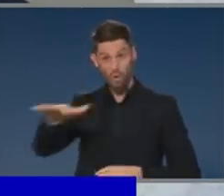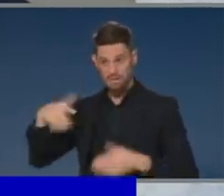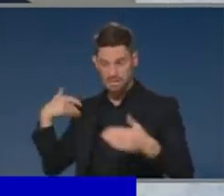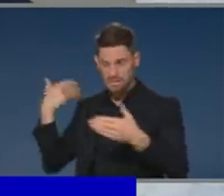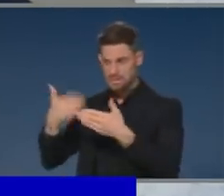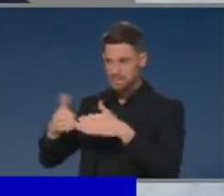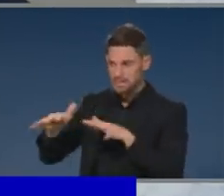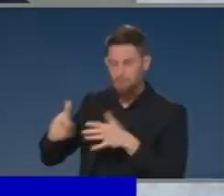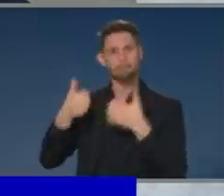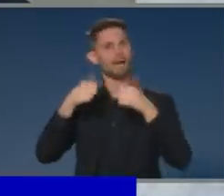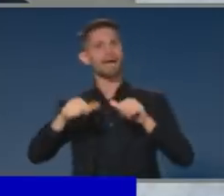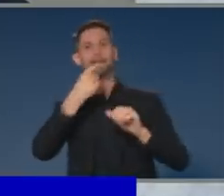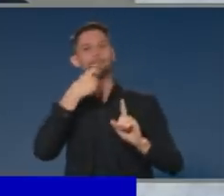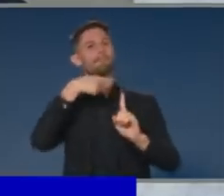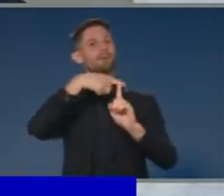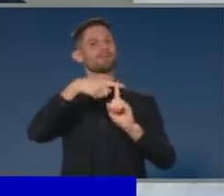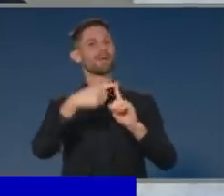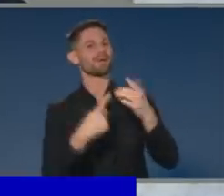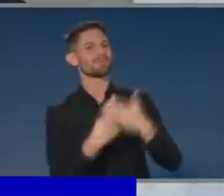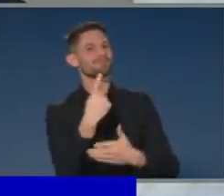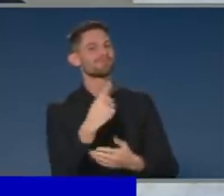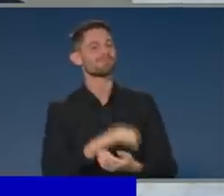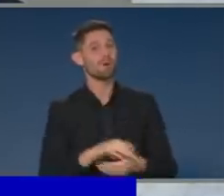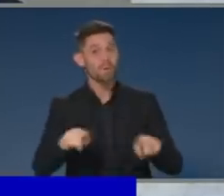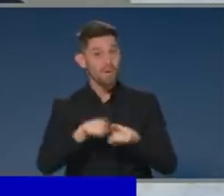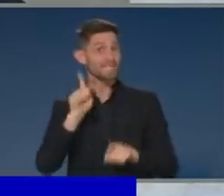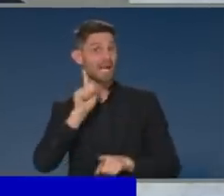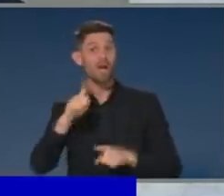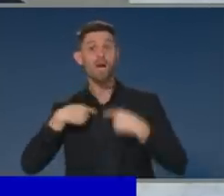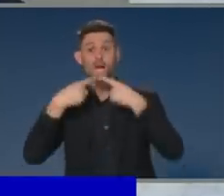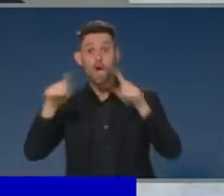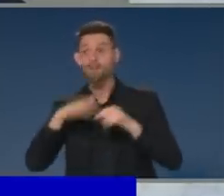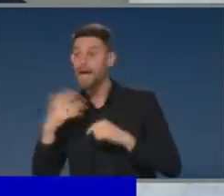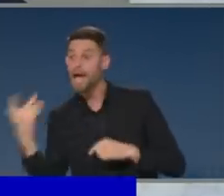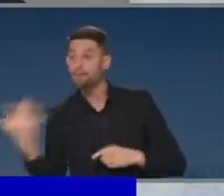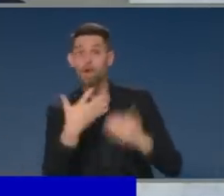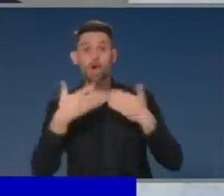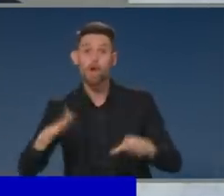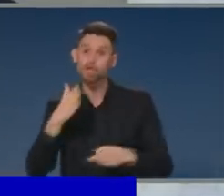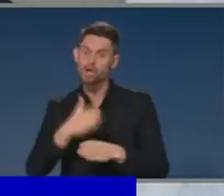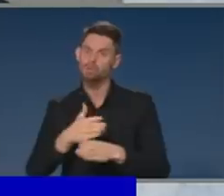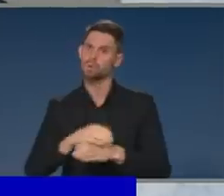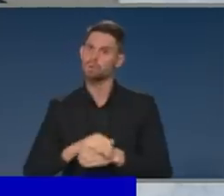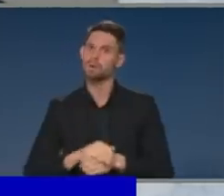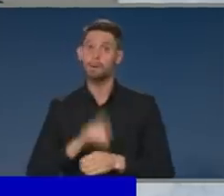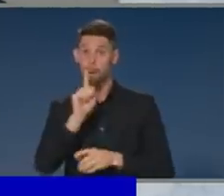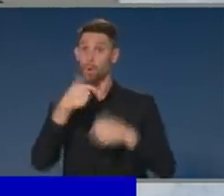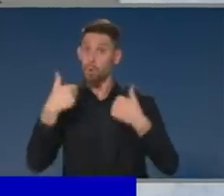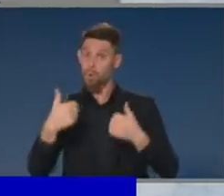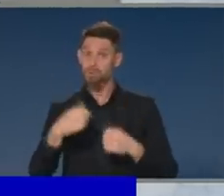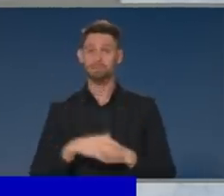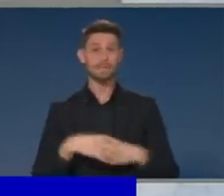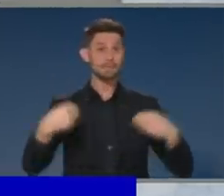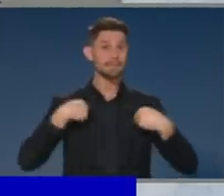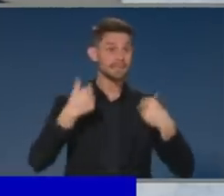face, and particularly with yesterday's unemployment numbers, it is, I think, a welcome sign that we are on